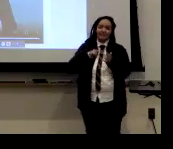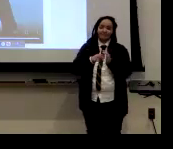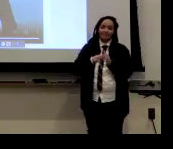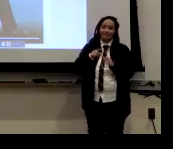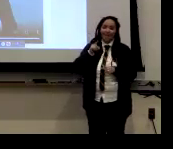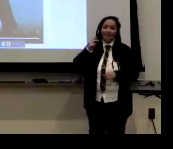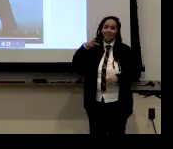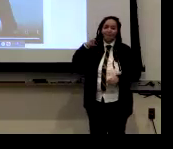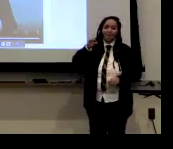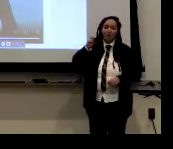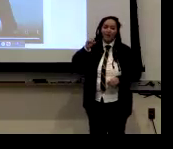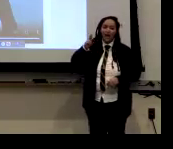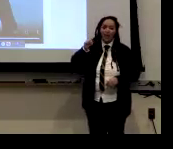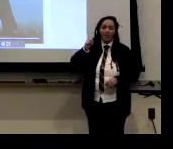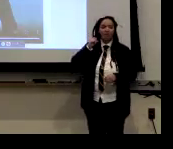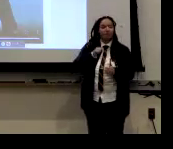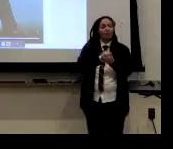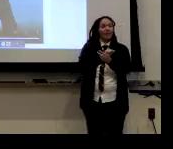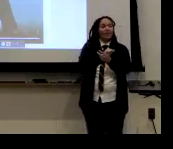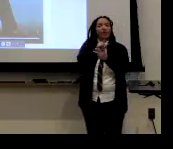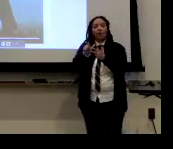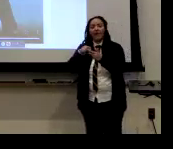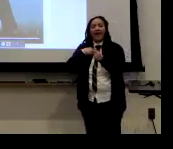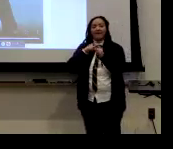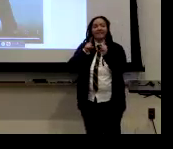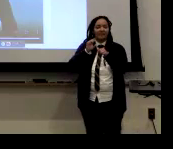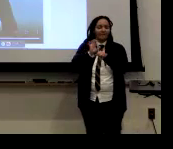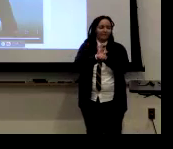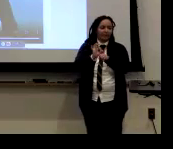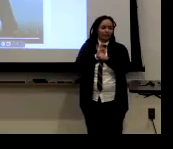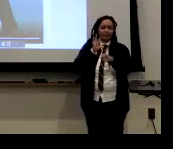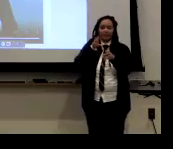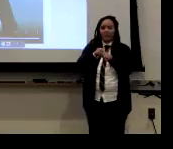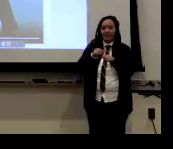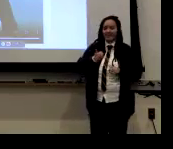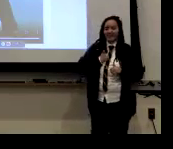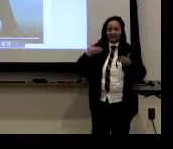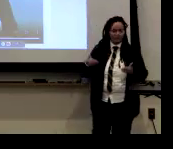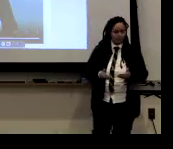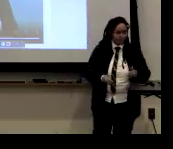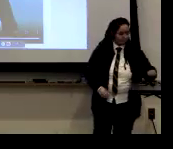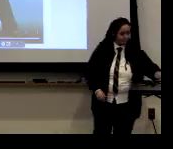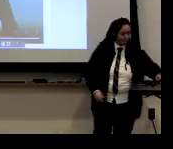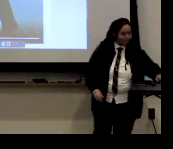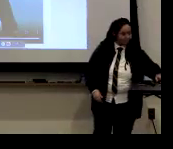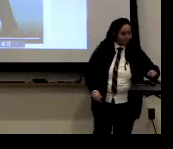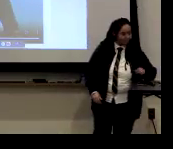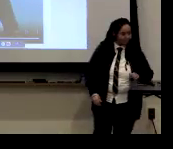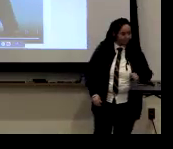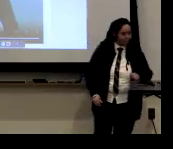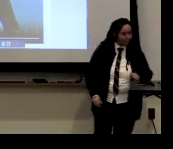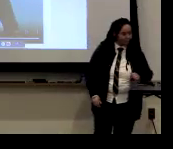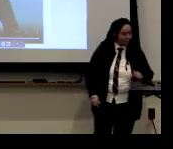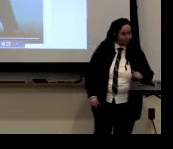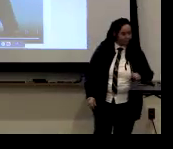me, you know, is a pronoun. So they all had different functions when used to